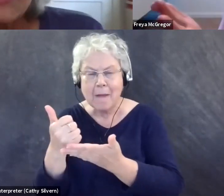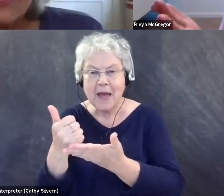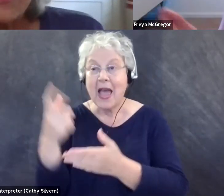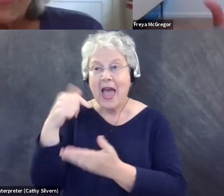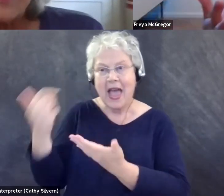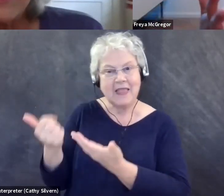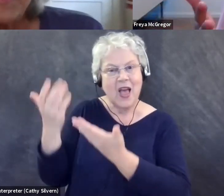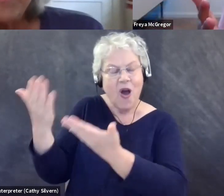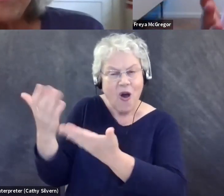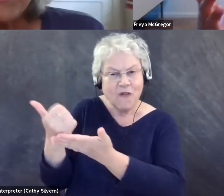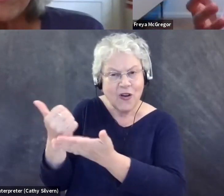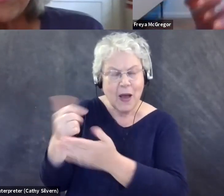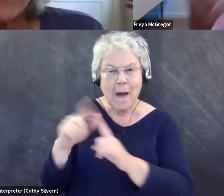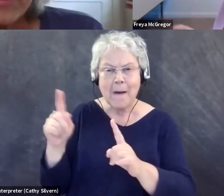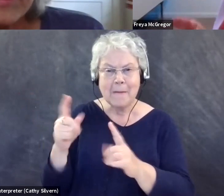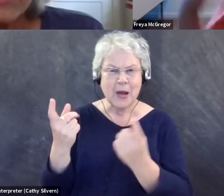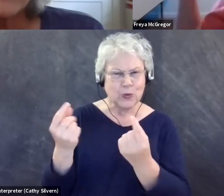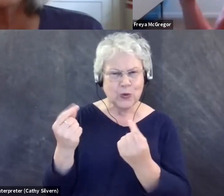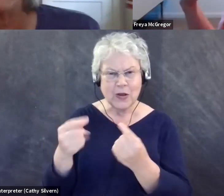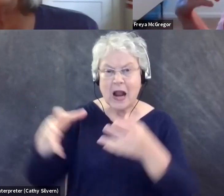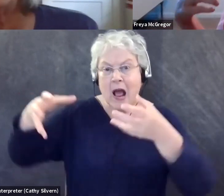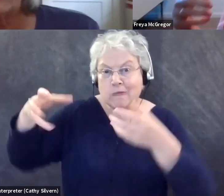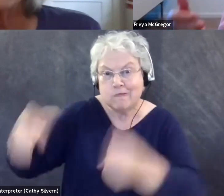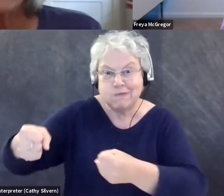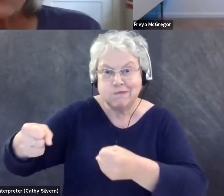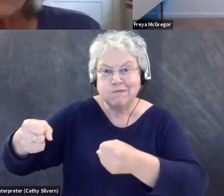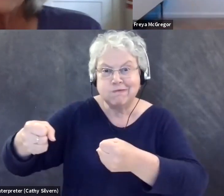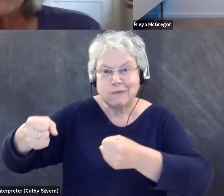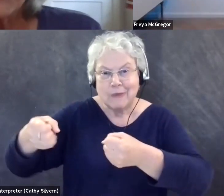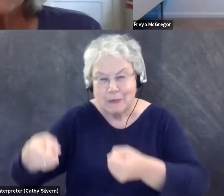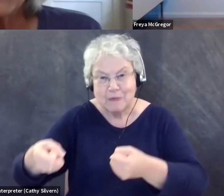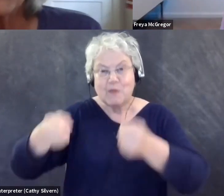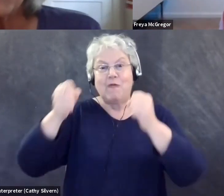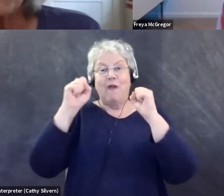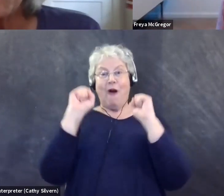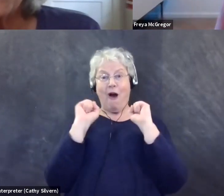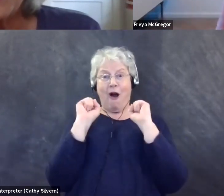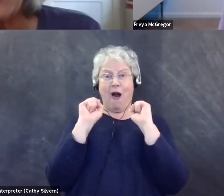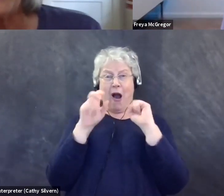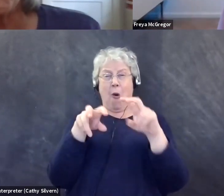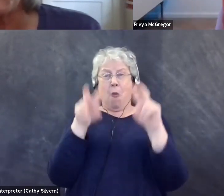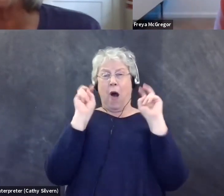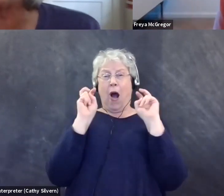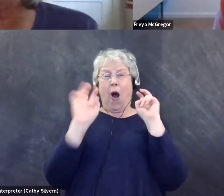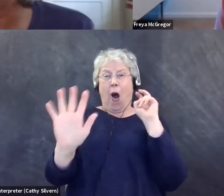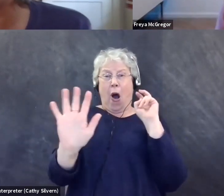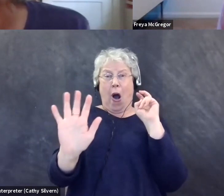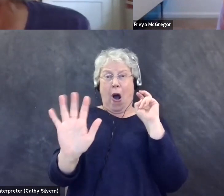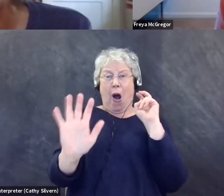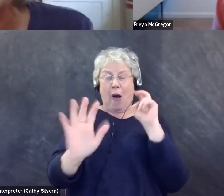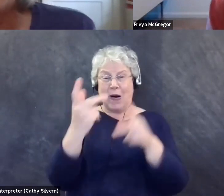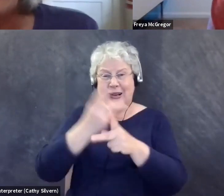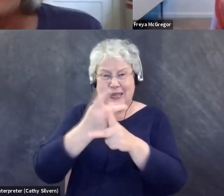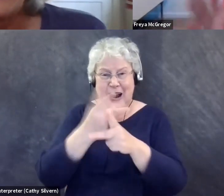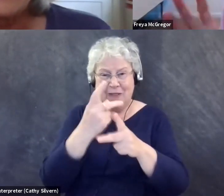or they'd offered help. but they sort of just grabbed you by your backrest and tipped you back so far. I was like, whoa, whoa. And I think your face